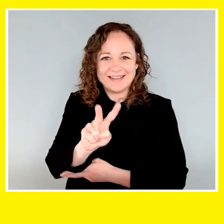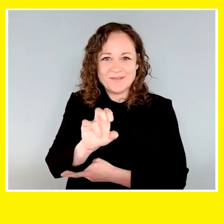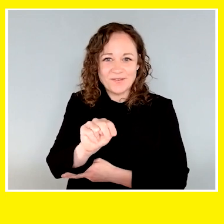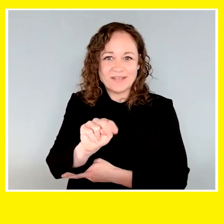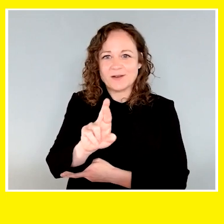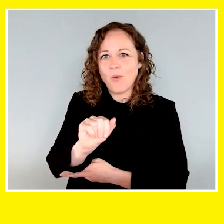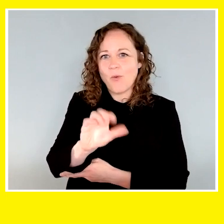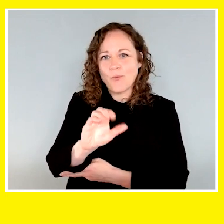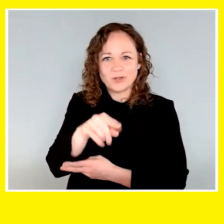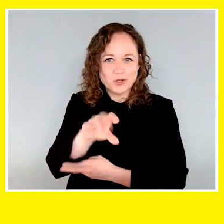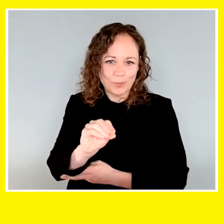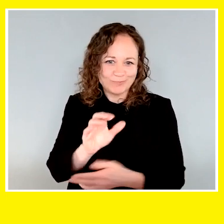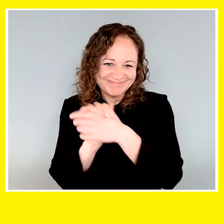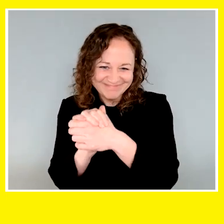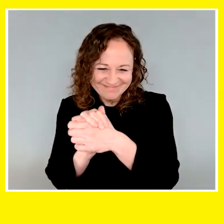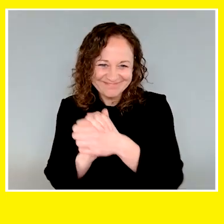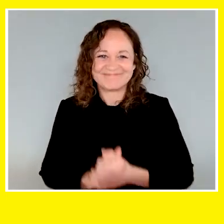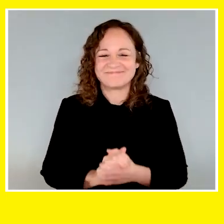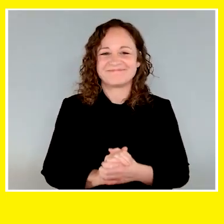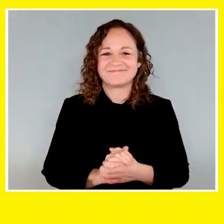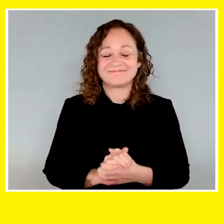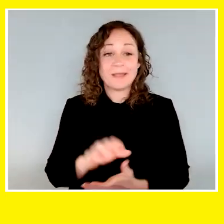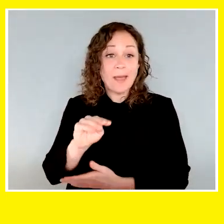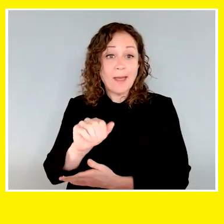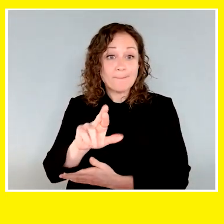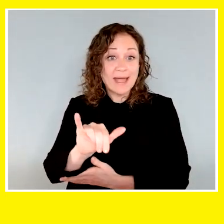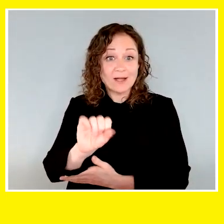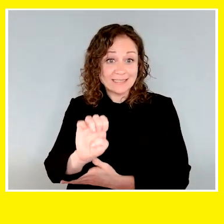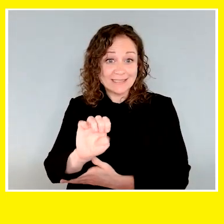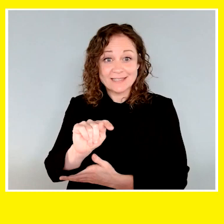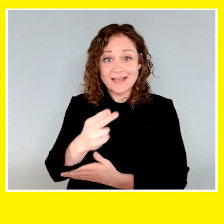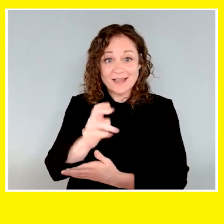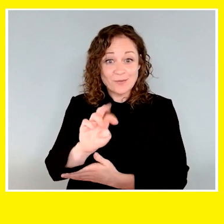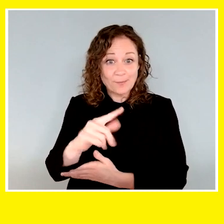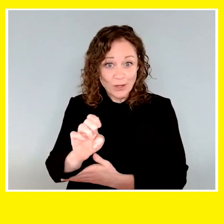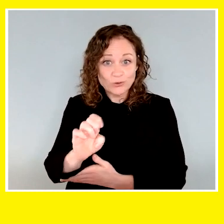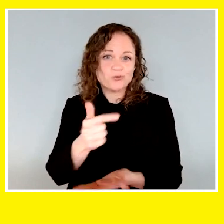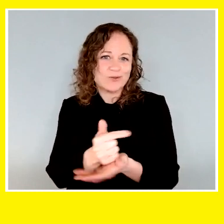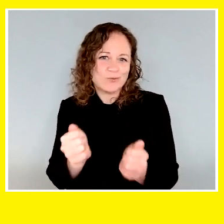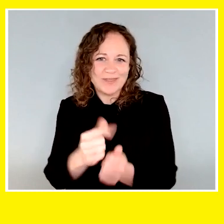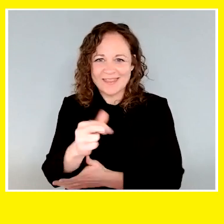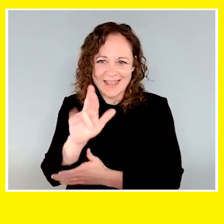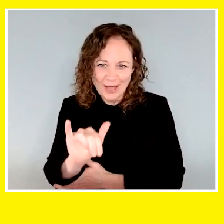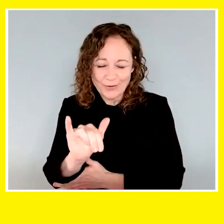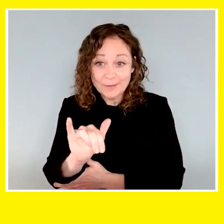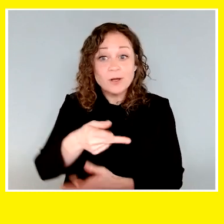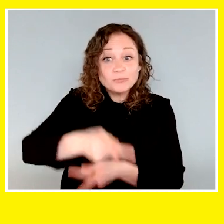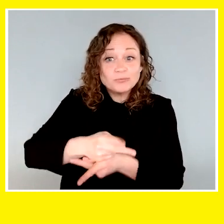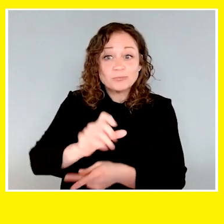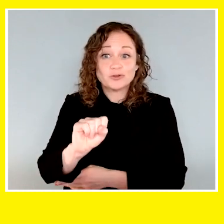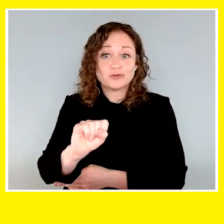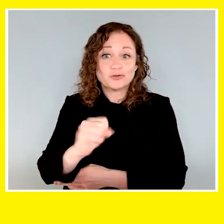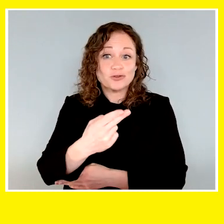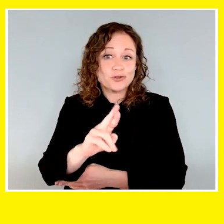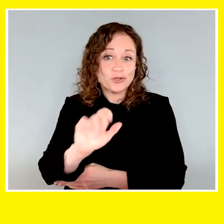Vivian Racioppo. Congratulations, Mark and Magic. Maryse Thiberge is graduating with Gary, who was raised by Cheryl and Jim